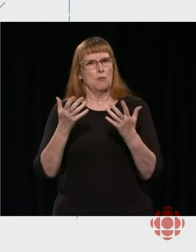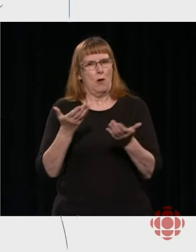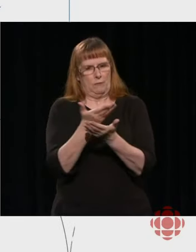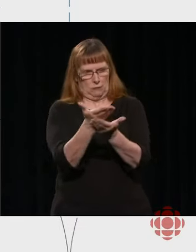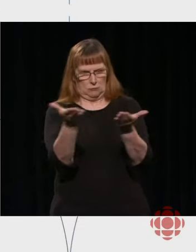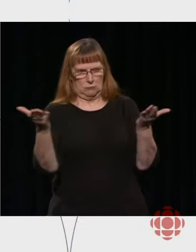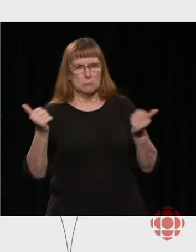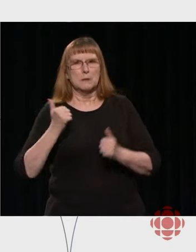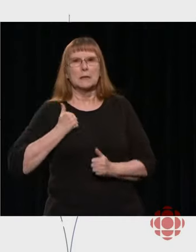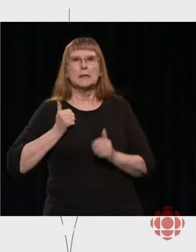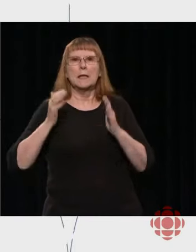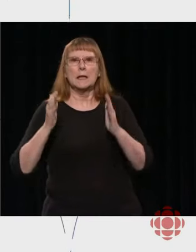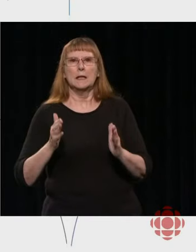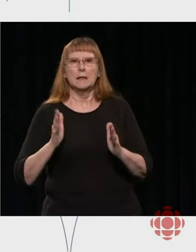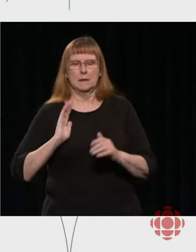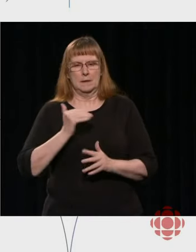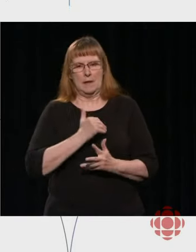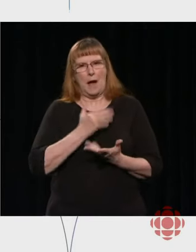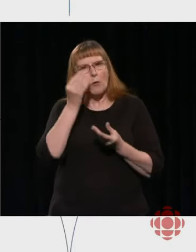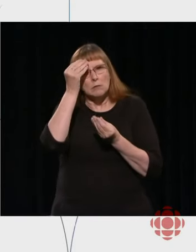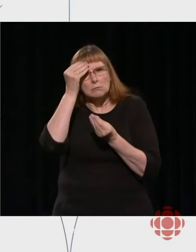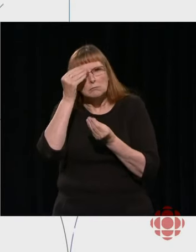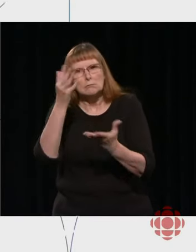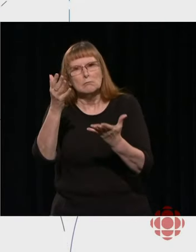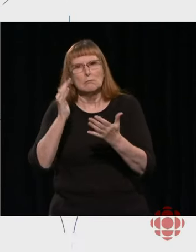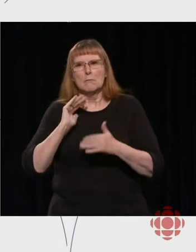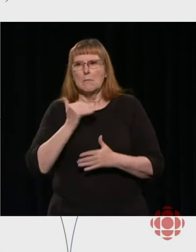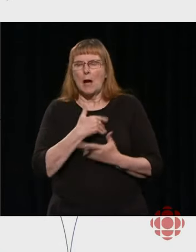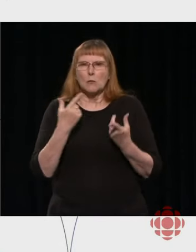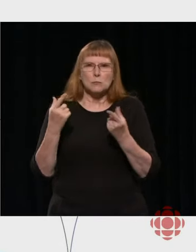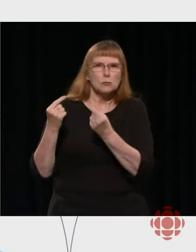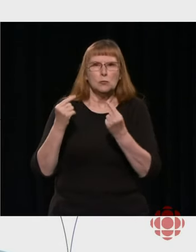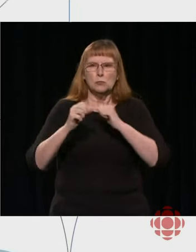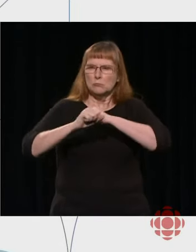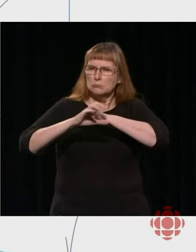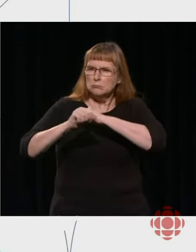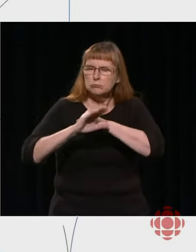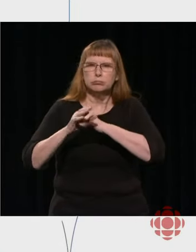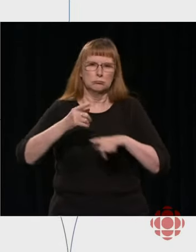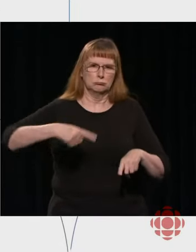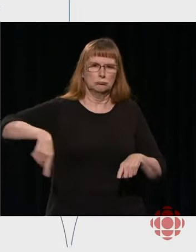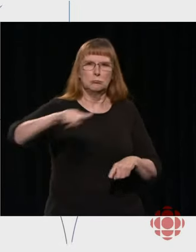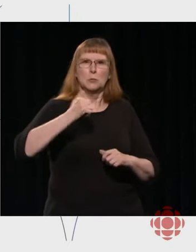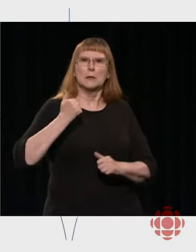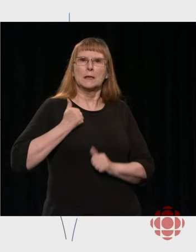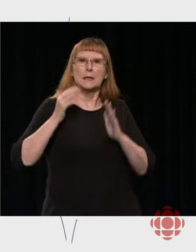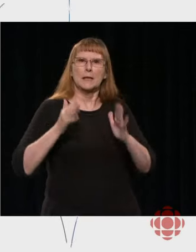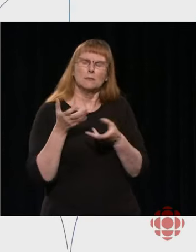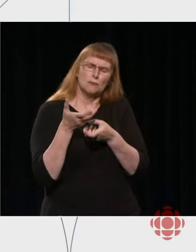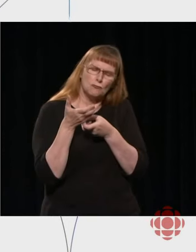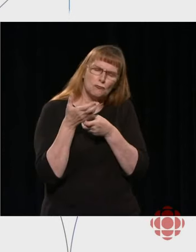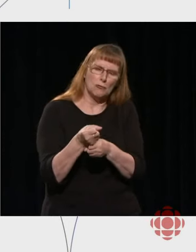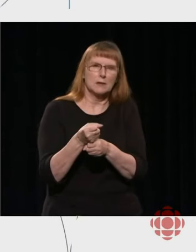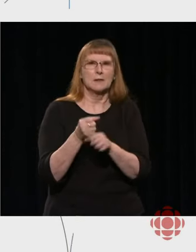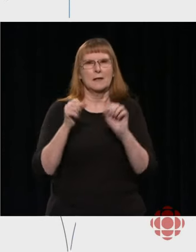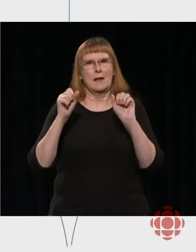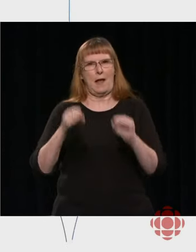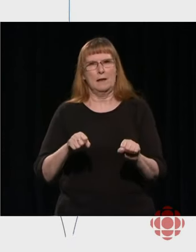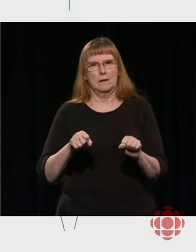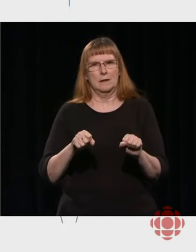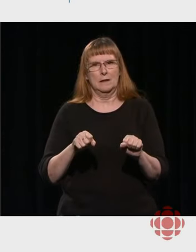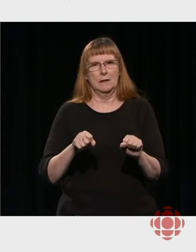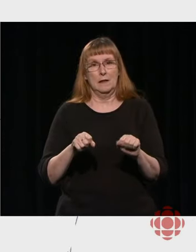they use. And Catherine alluded to this in our previous conversation. You know, the pandemic has made it very, very